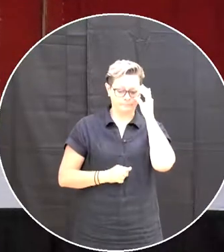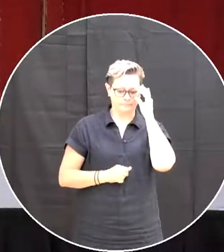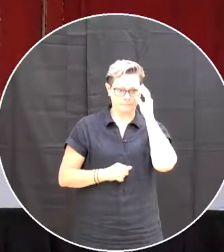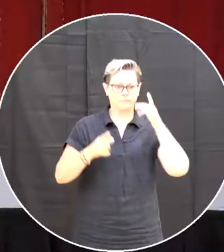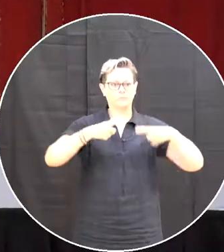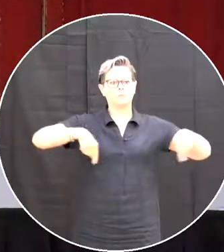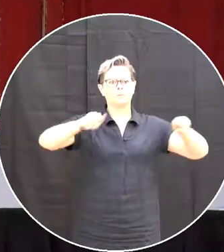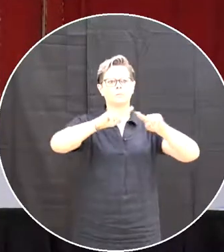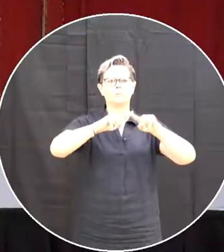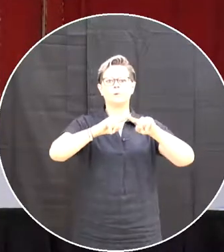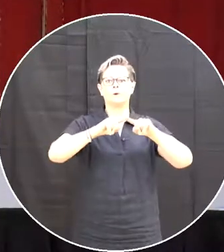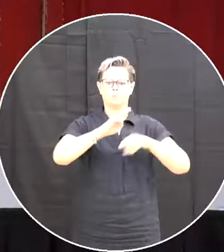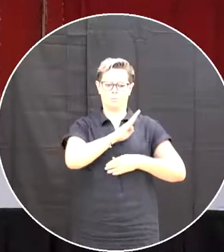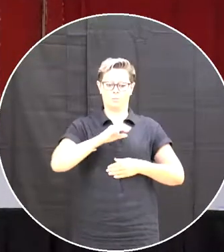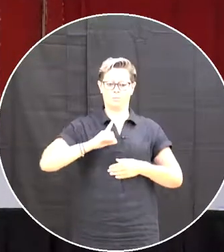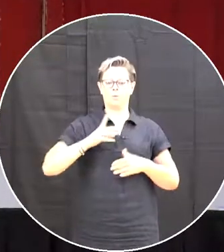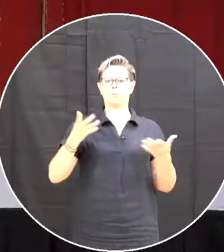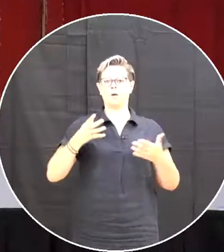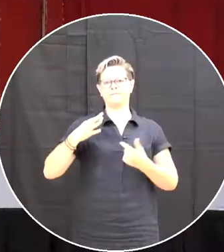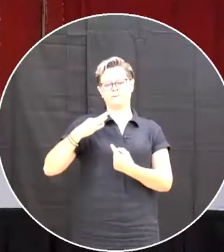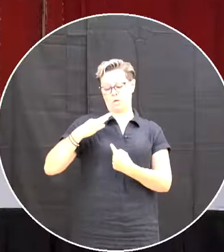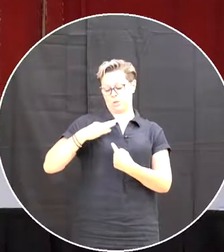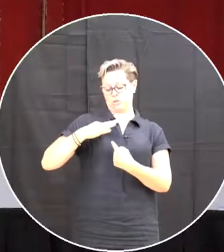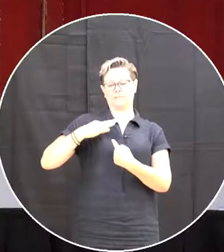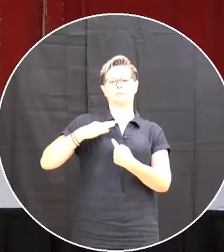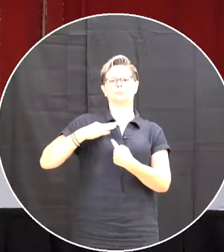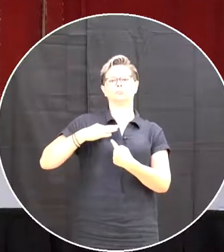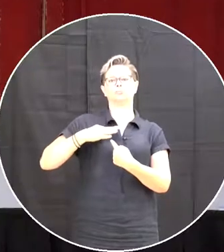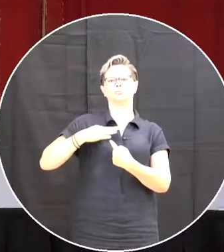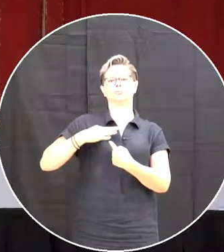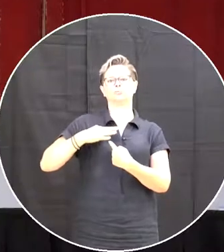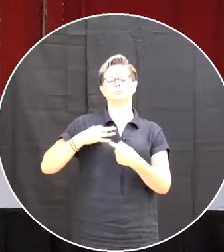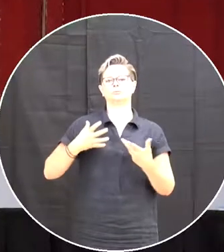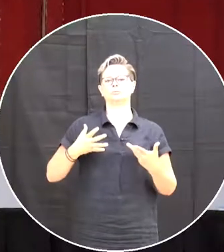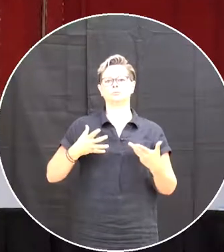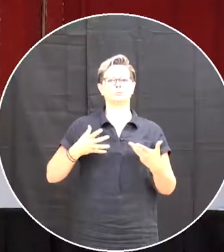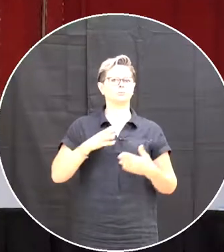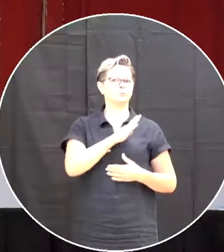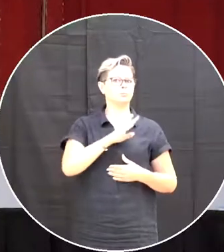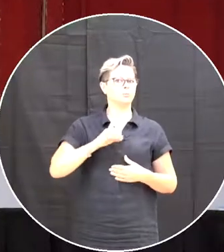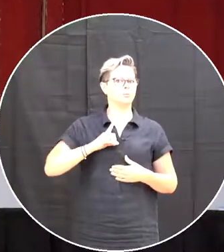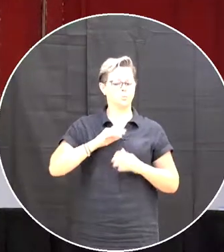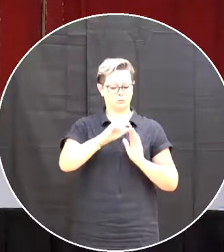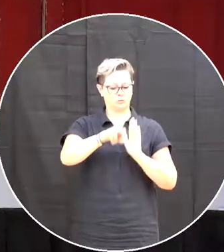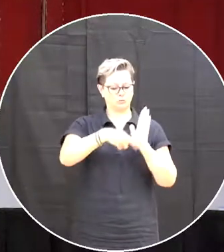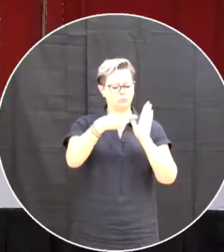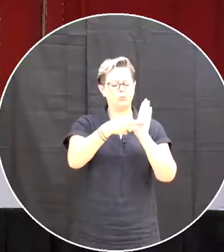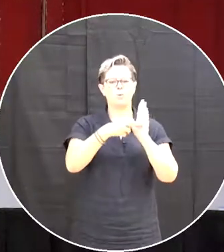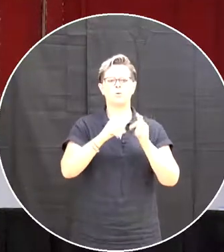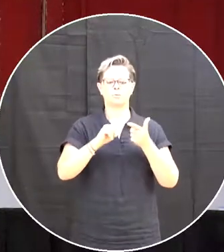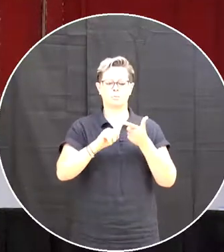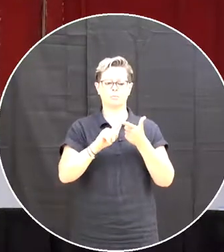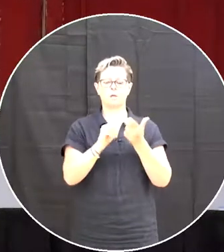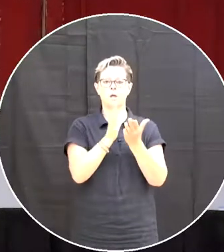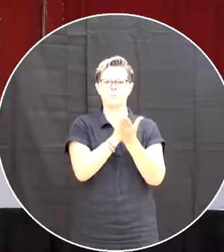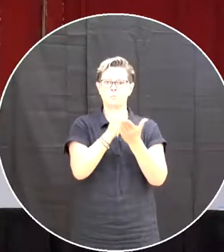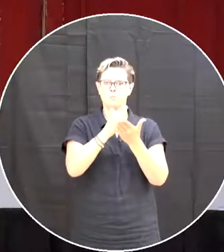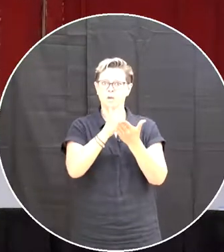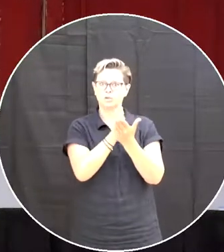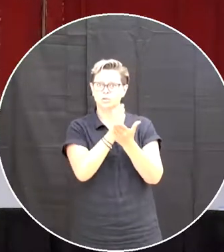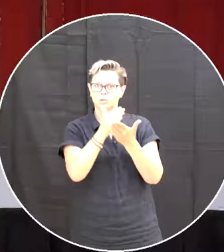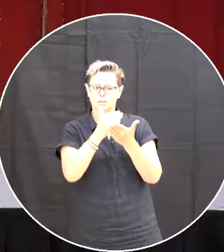board if you consider the role of the board the overall budget that we